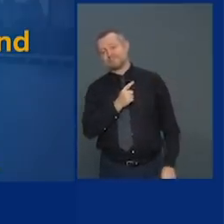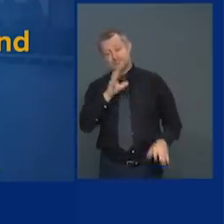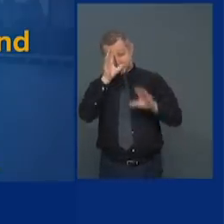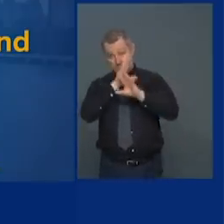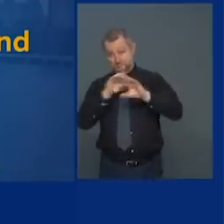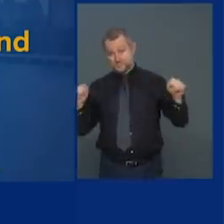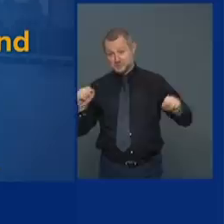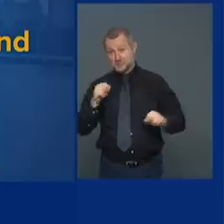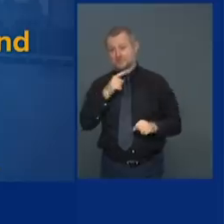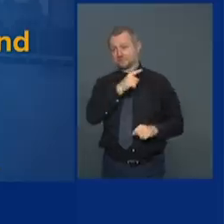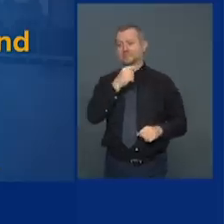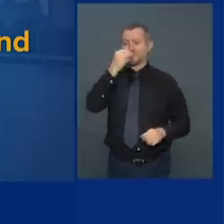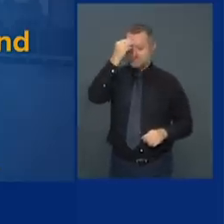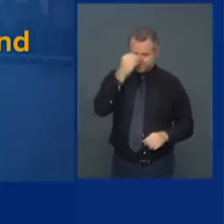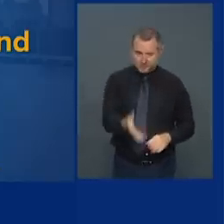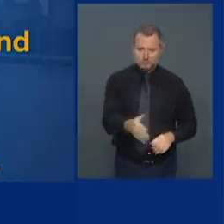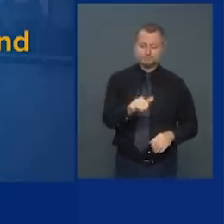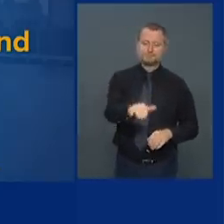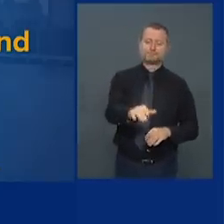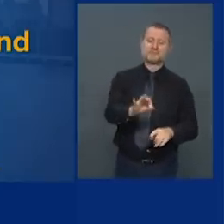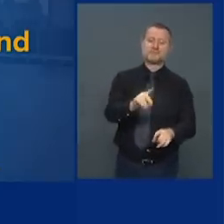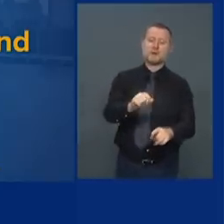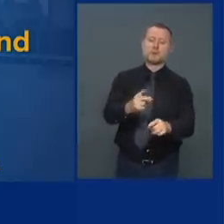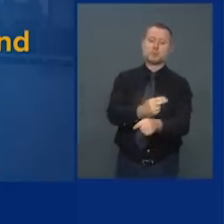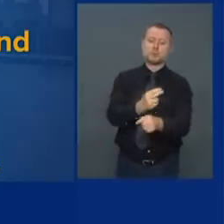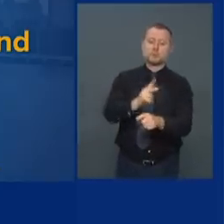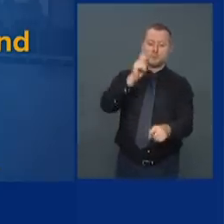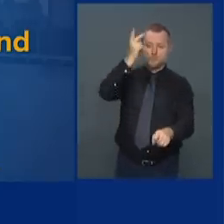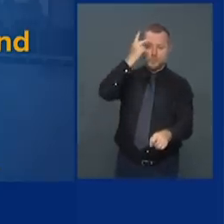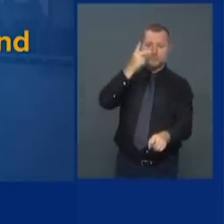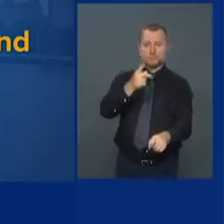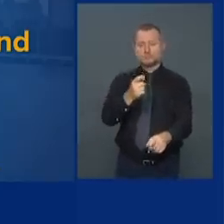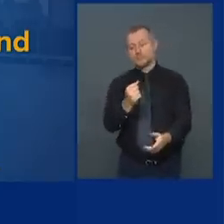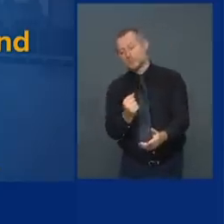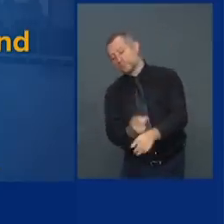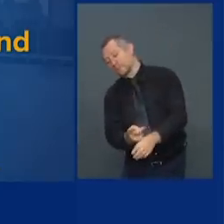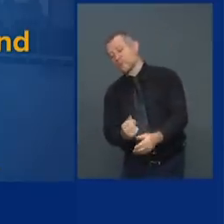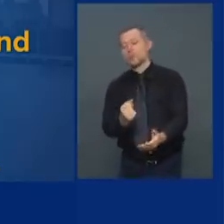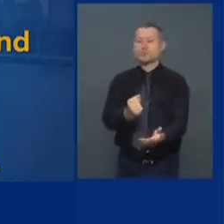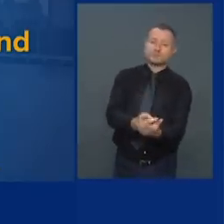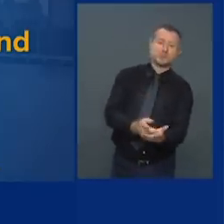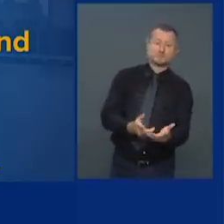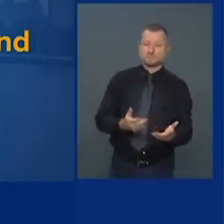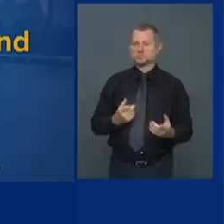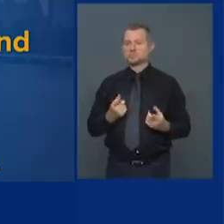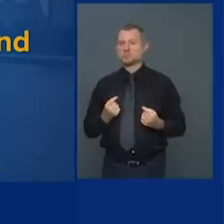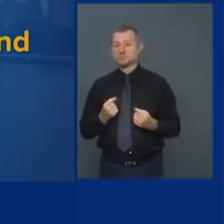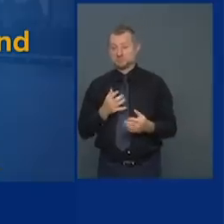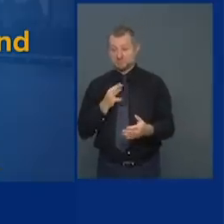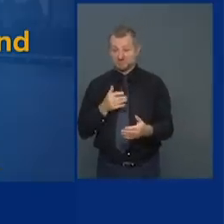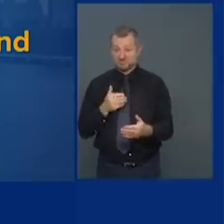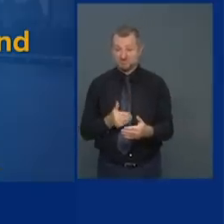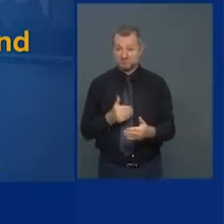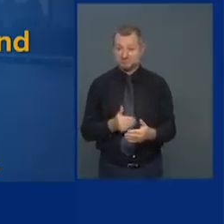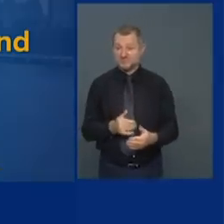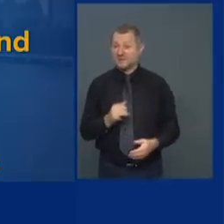now what happens the FDA approves it well the president says it was political